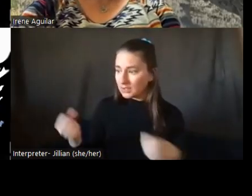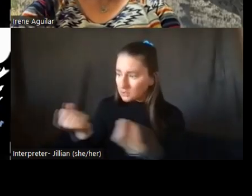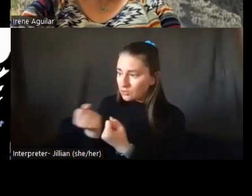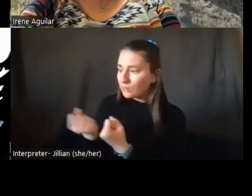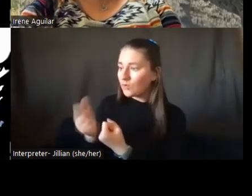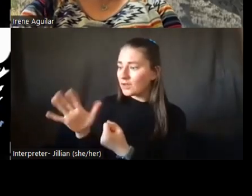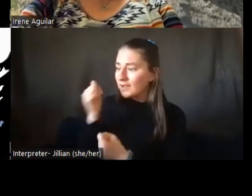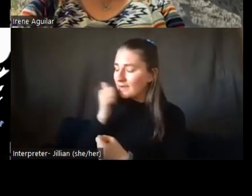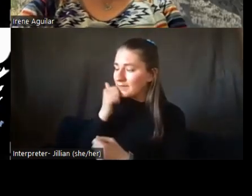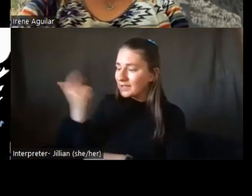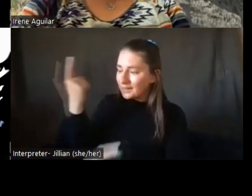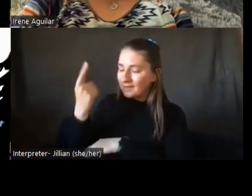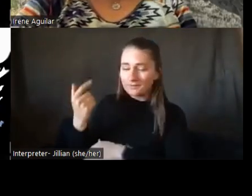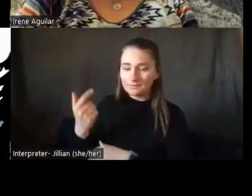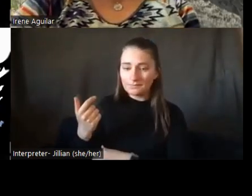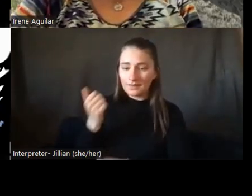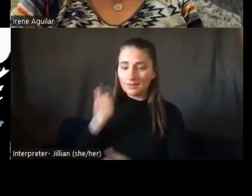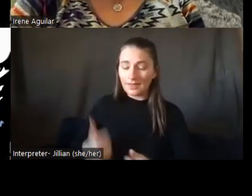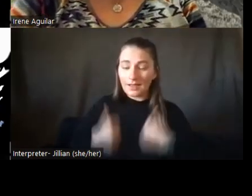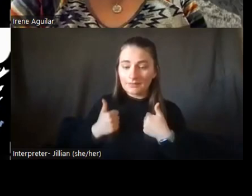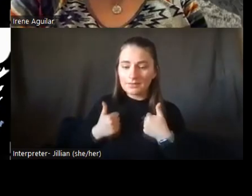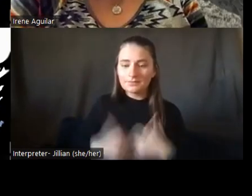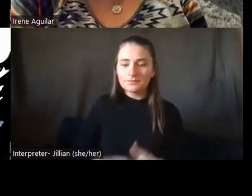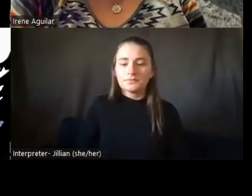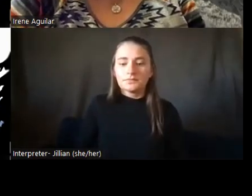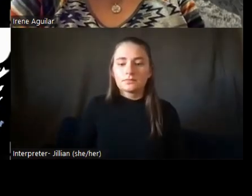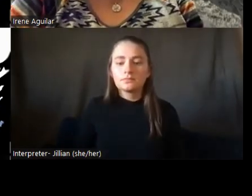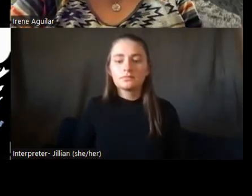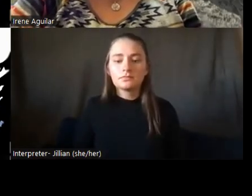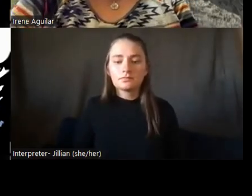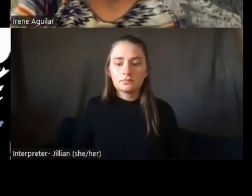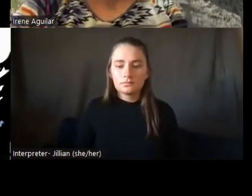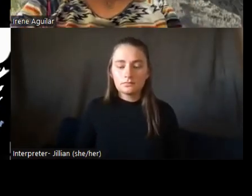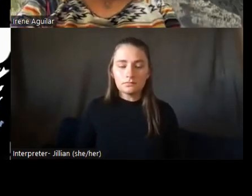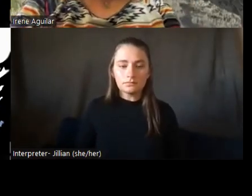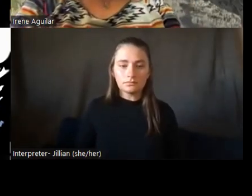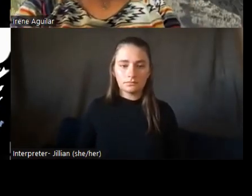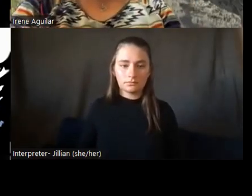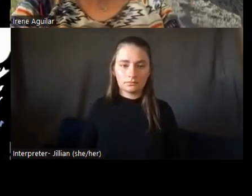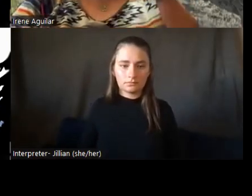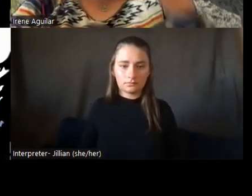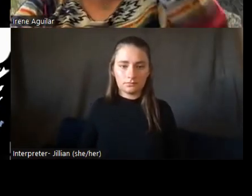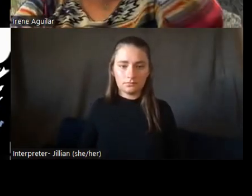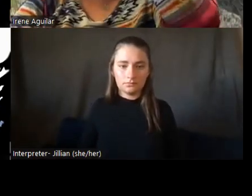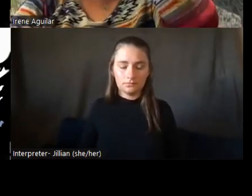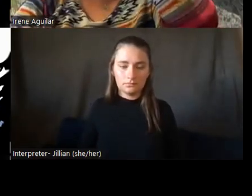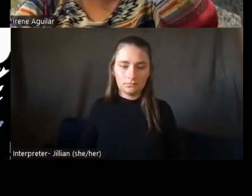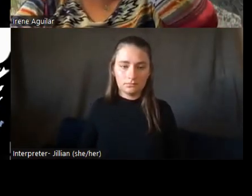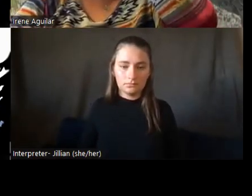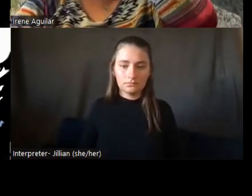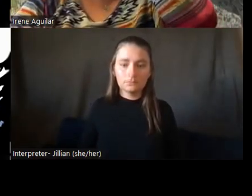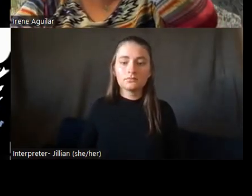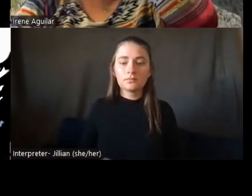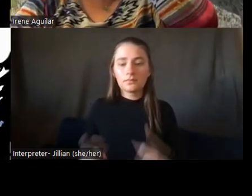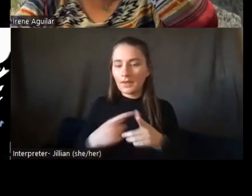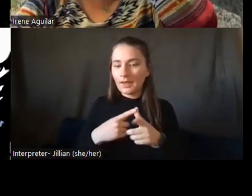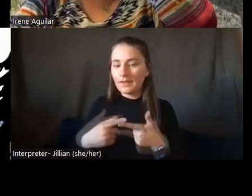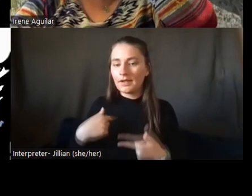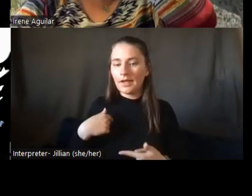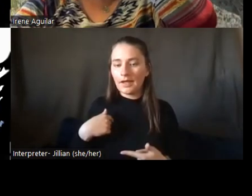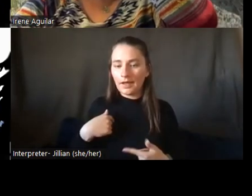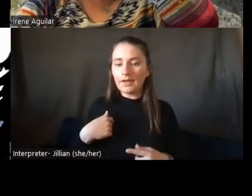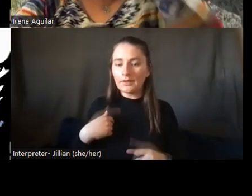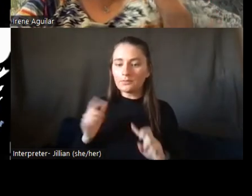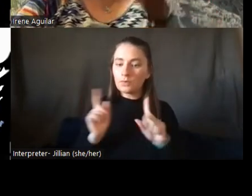lives. And then I went on to volunteer